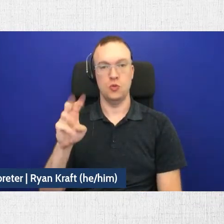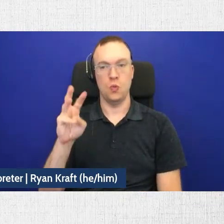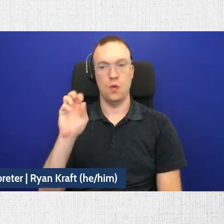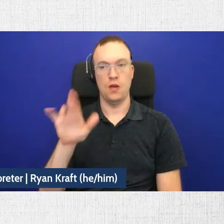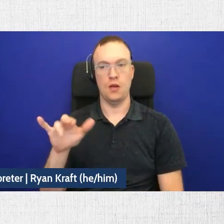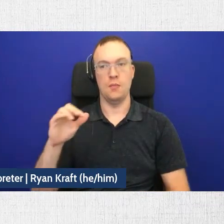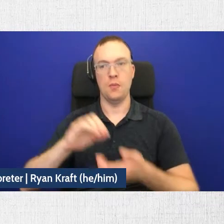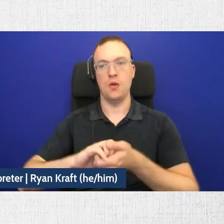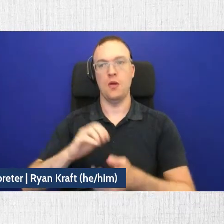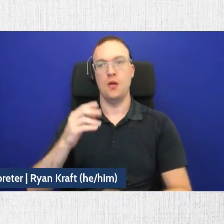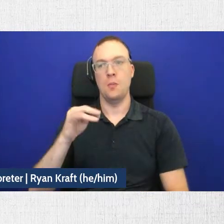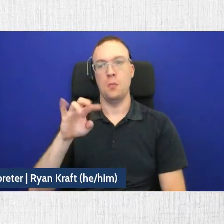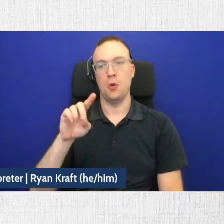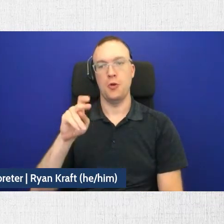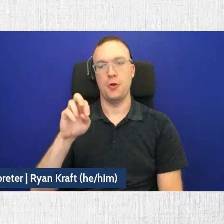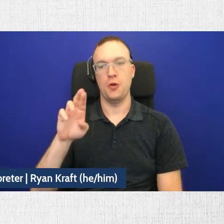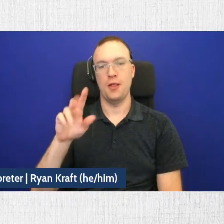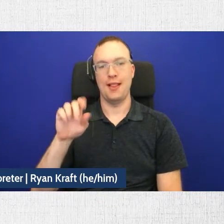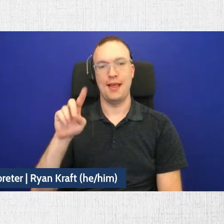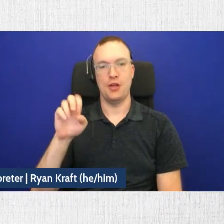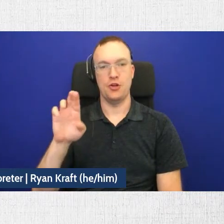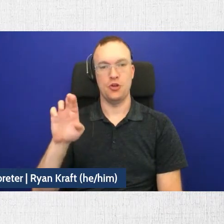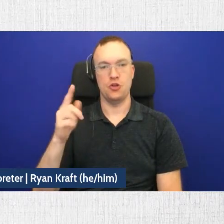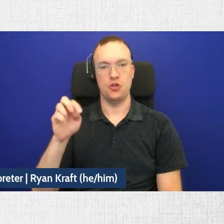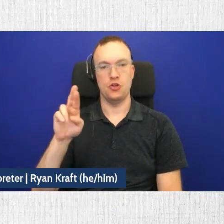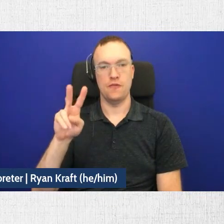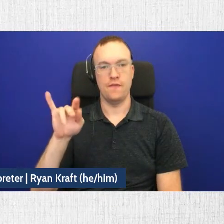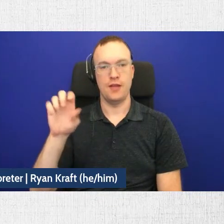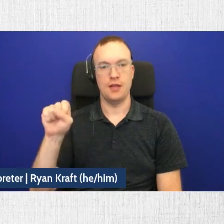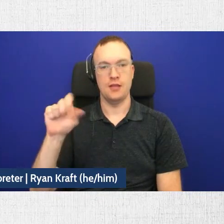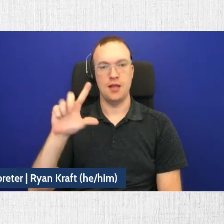-Laner-Gervais LLP for a short introduction. Thank you.